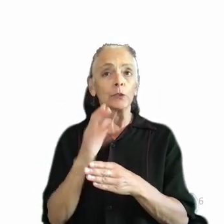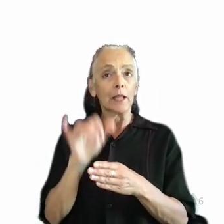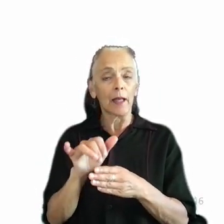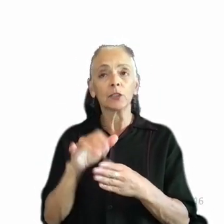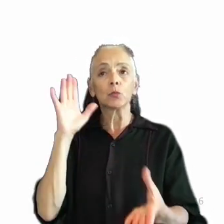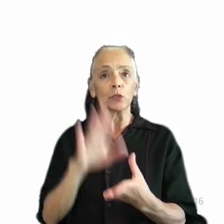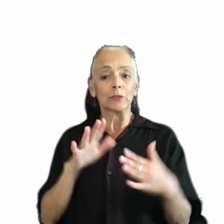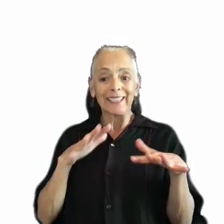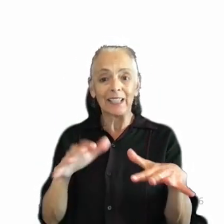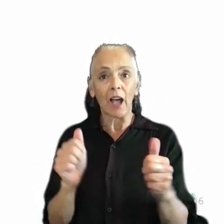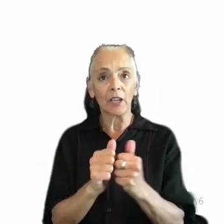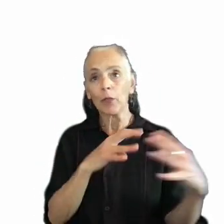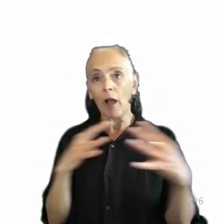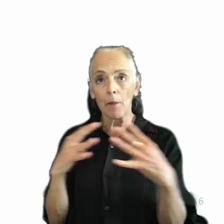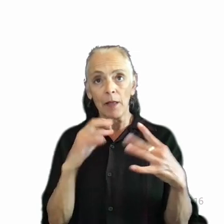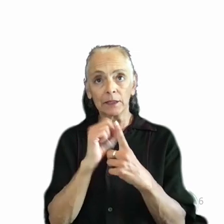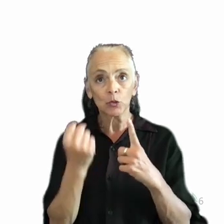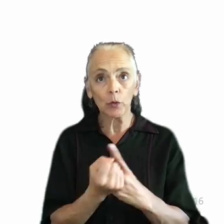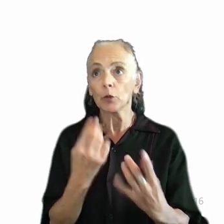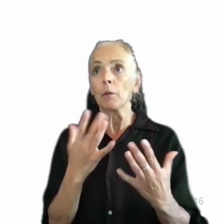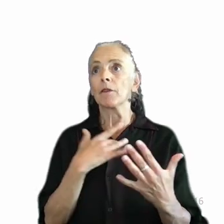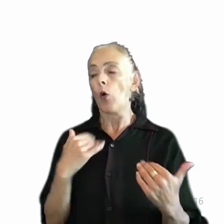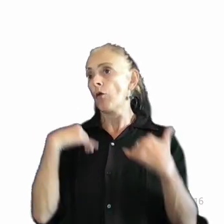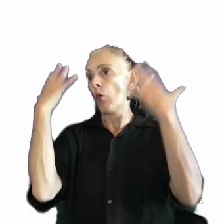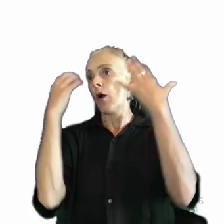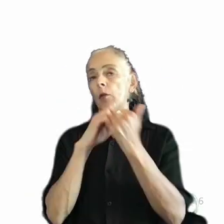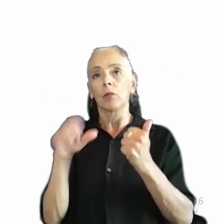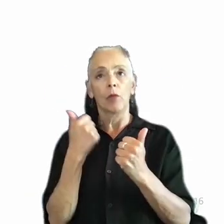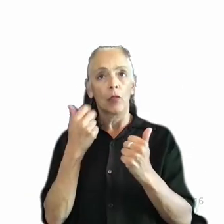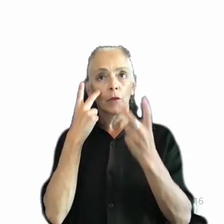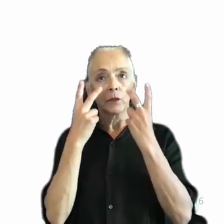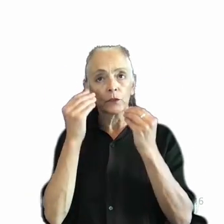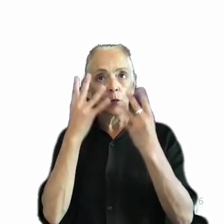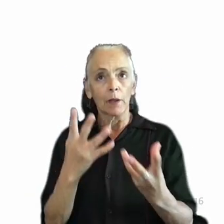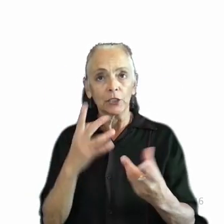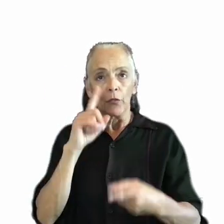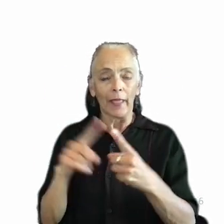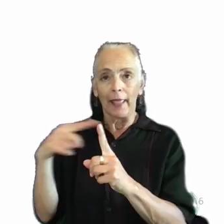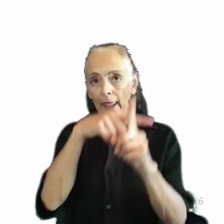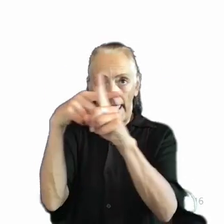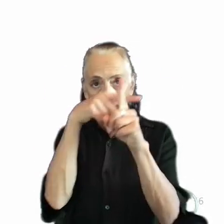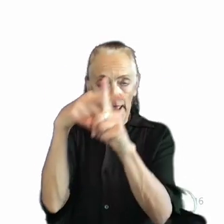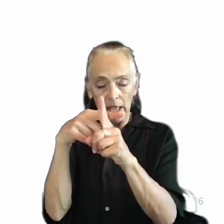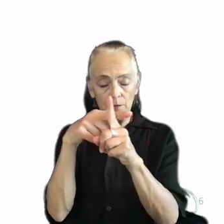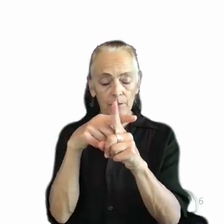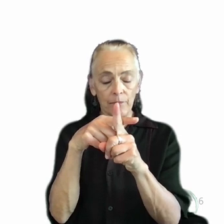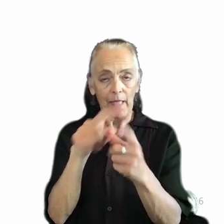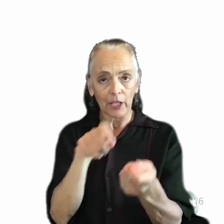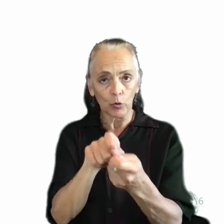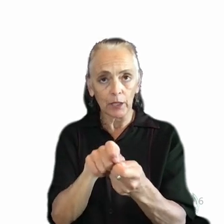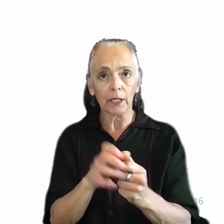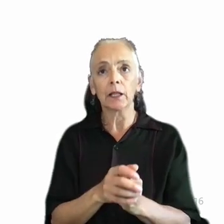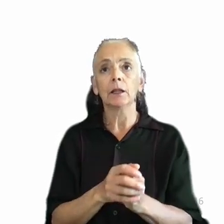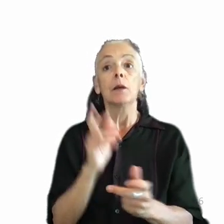or may use it because they are too overwhelmed by other visual information to accurately aim during gameplay. People with auditory disabilities